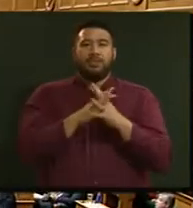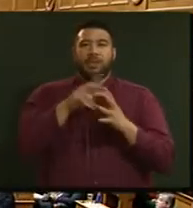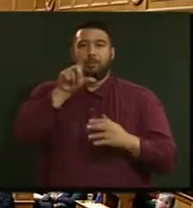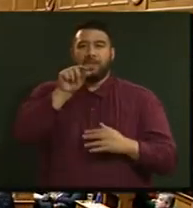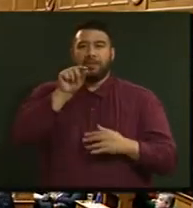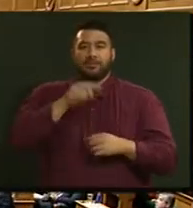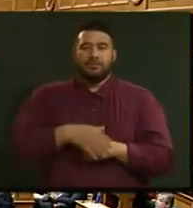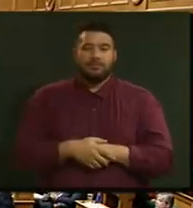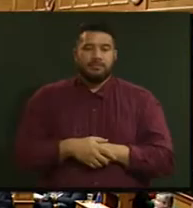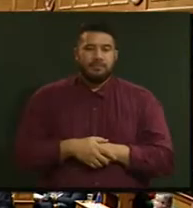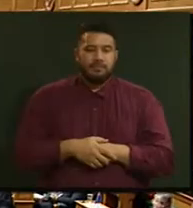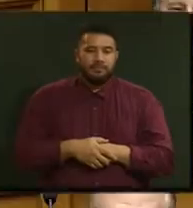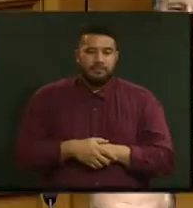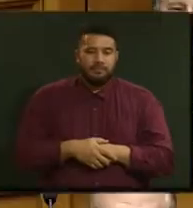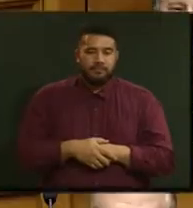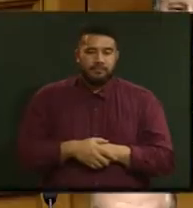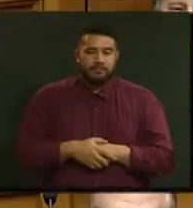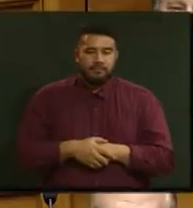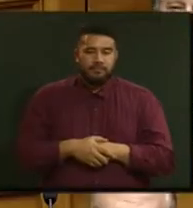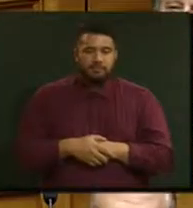Come on, Madison. Mr Speaker. of this- . . What, one